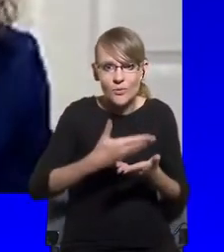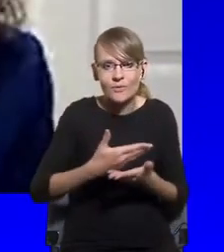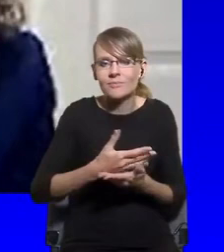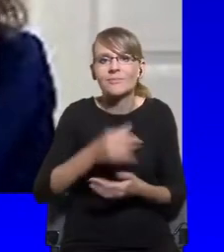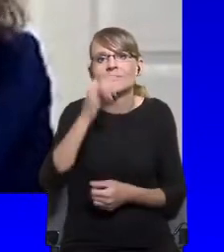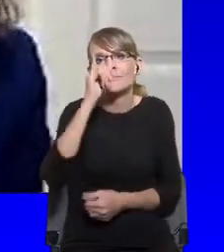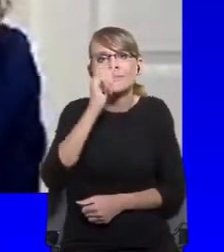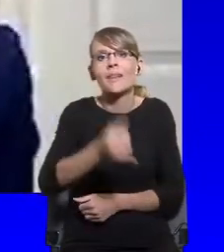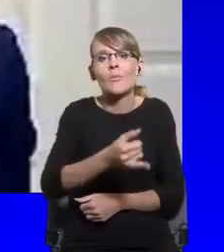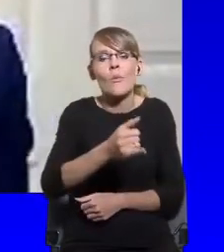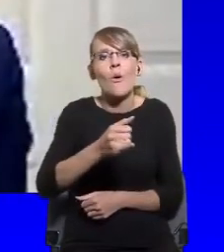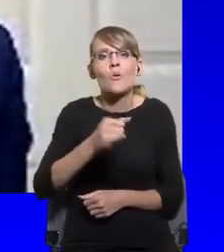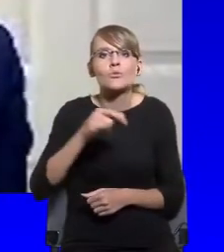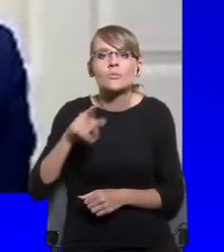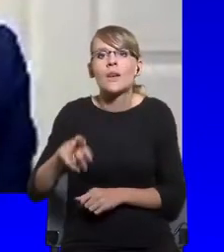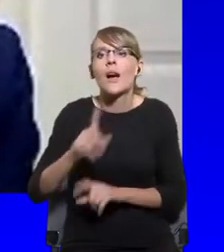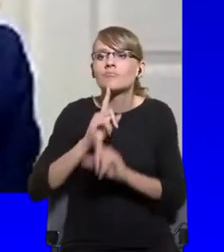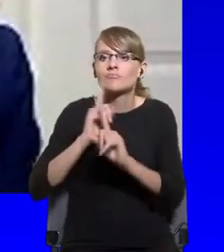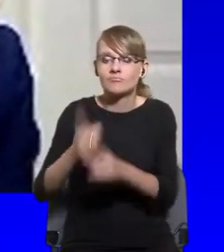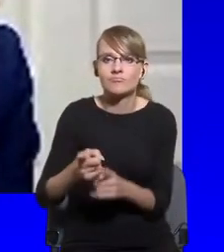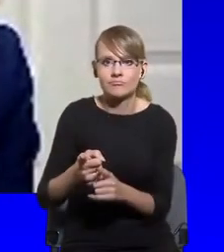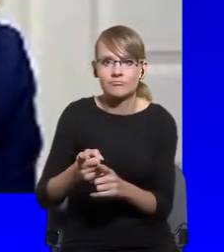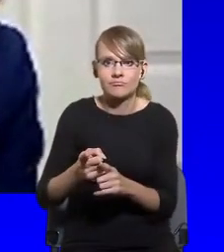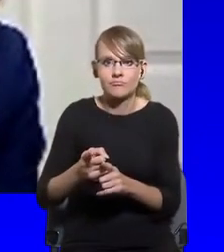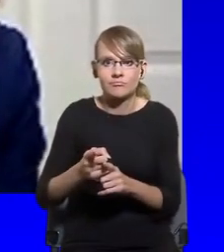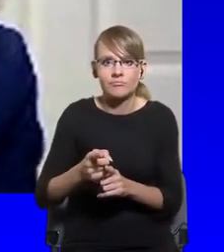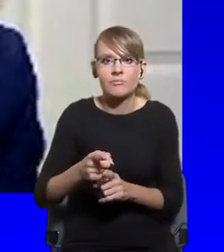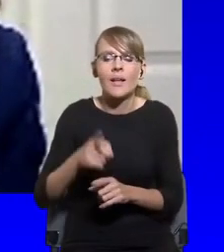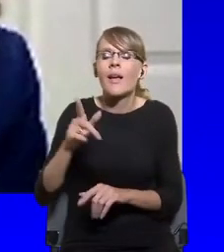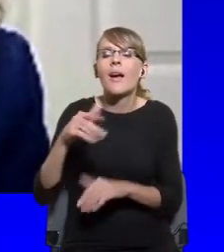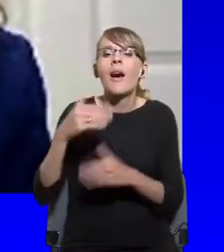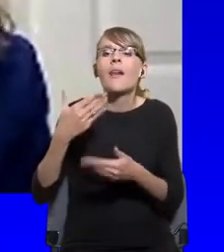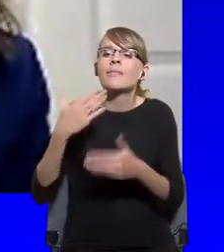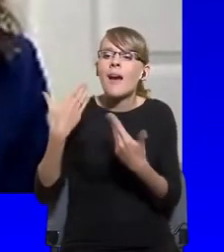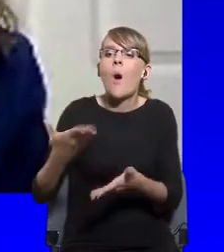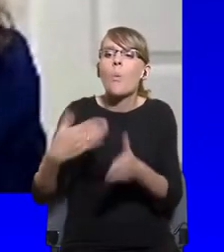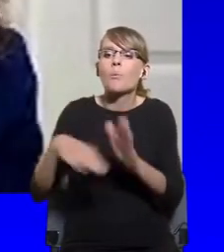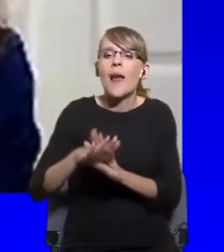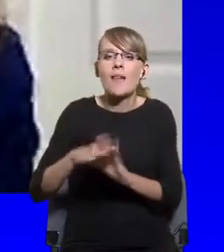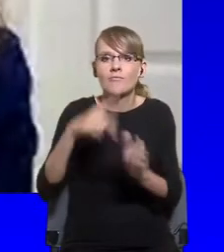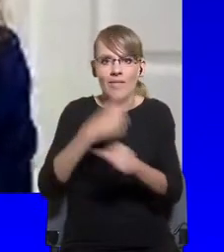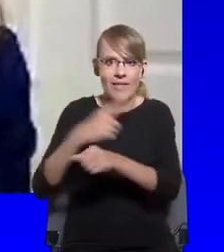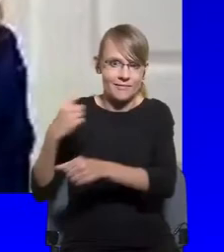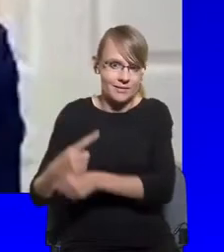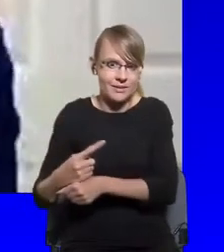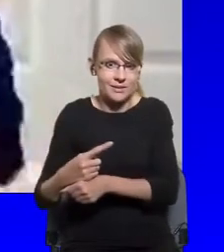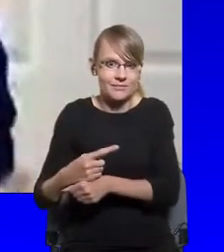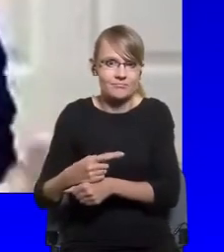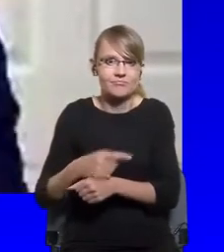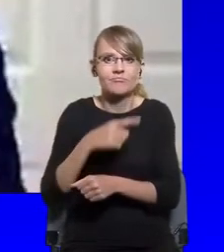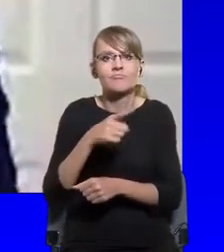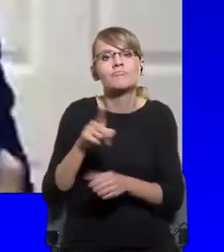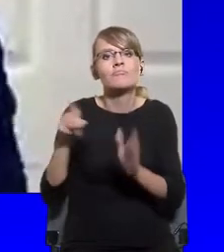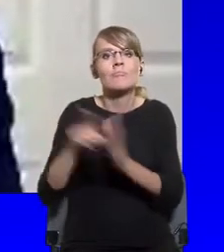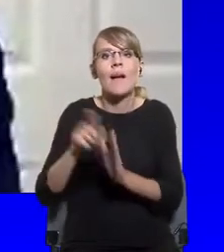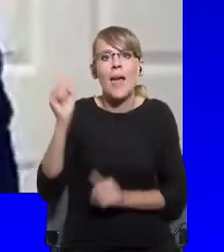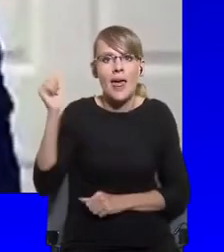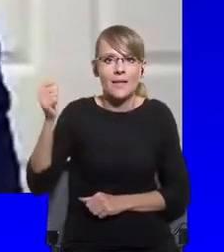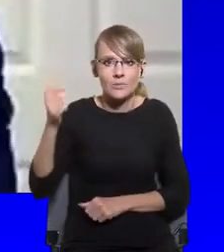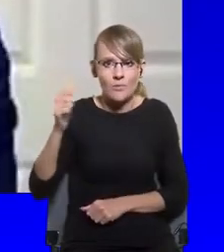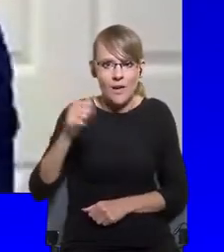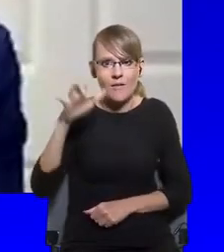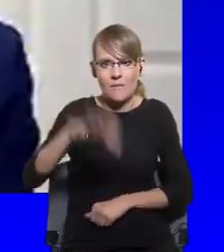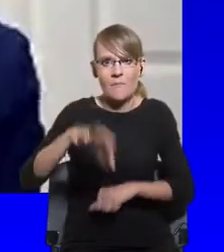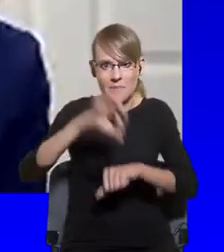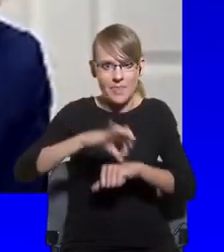unprecedented way, to medical experts. As good and